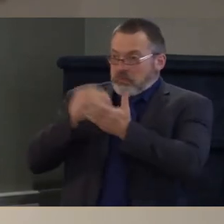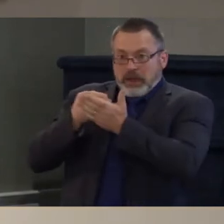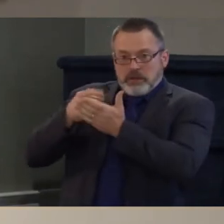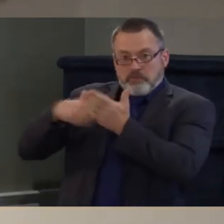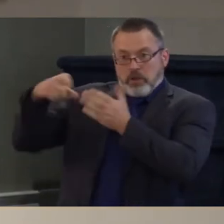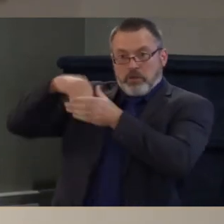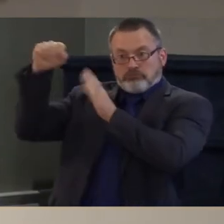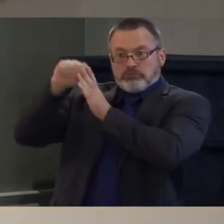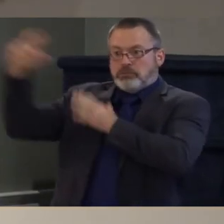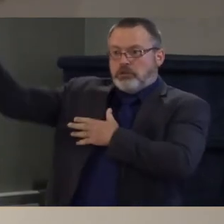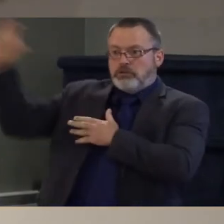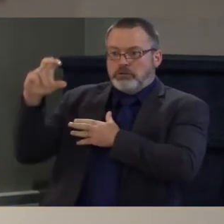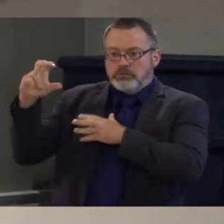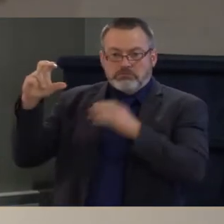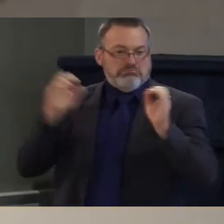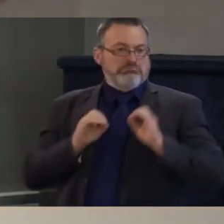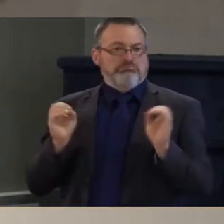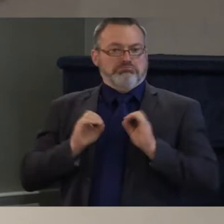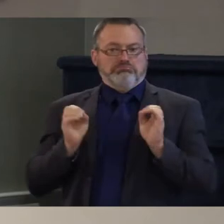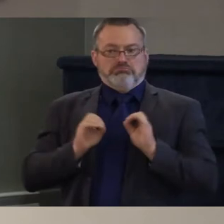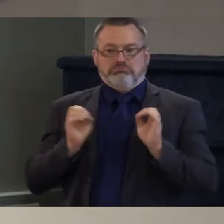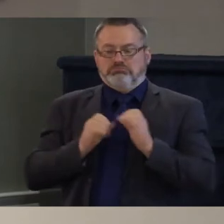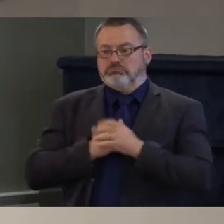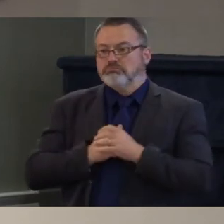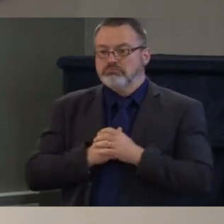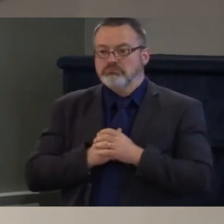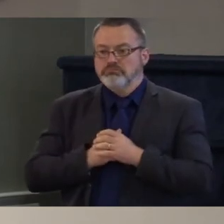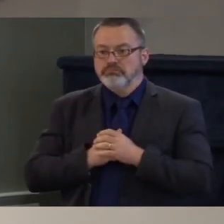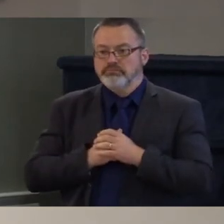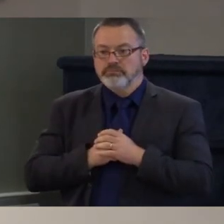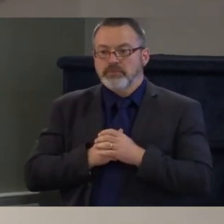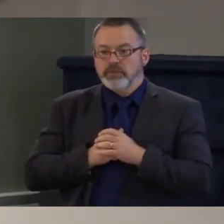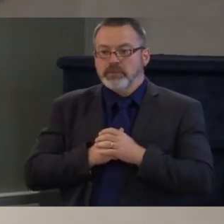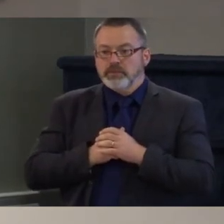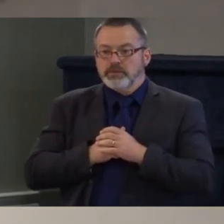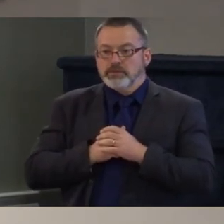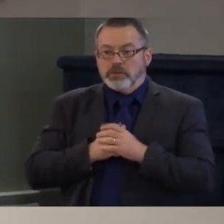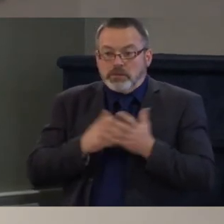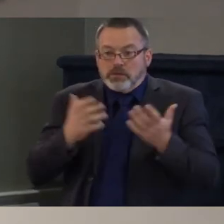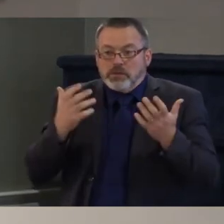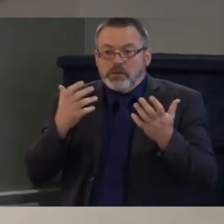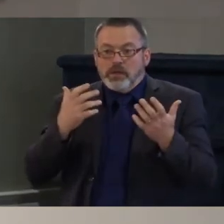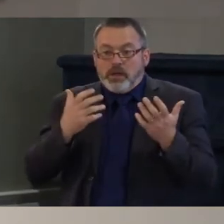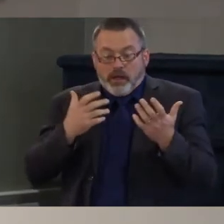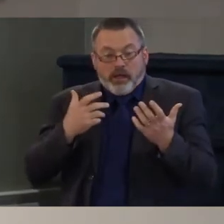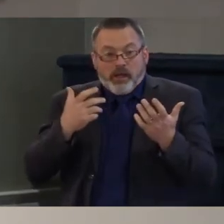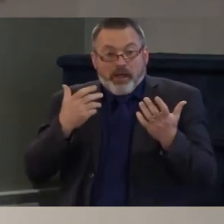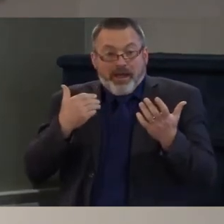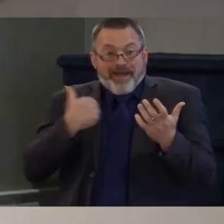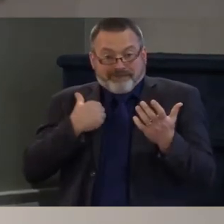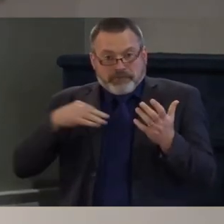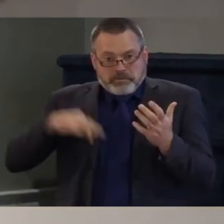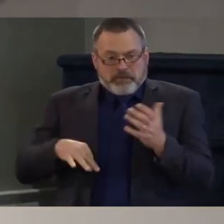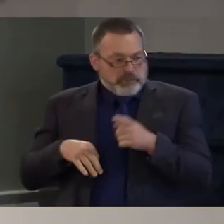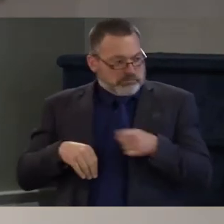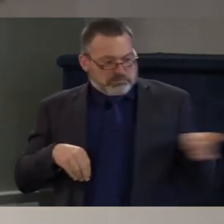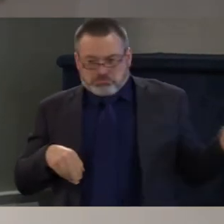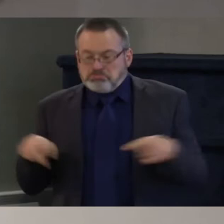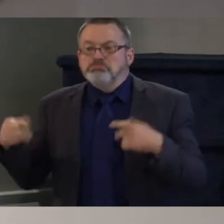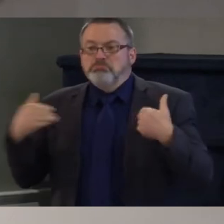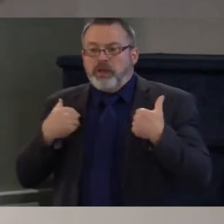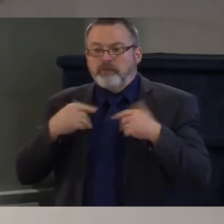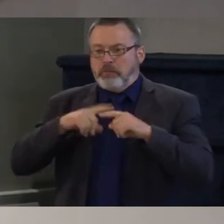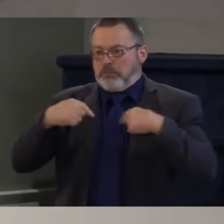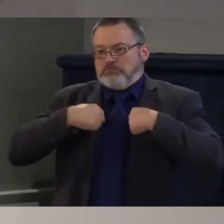donations as as has been to the benefit of some of my competitors um so uh i